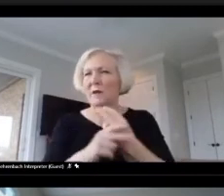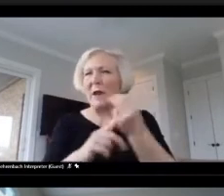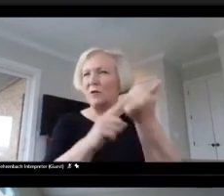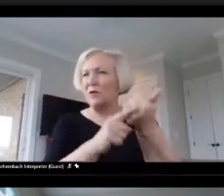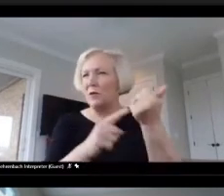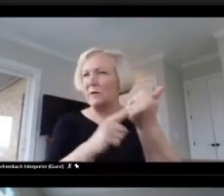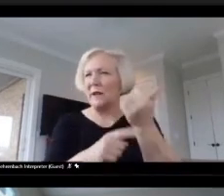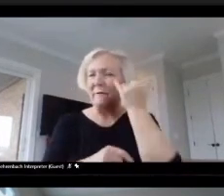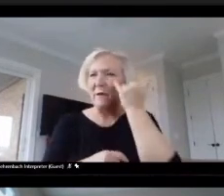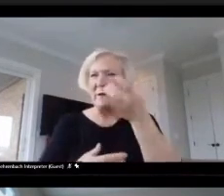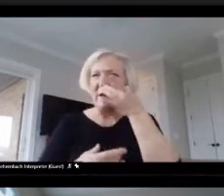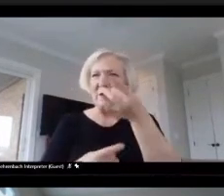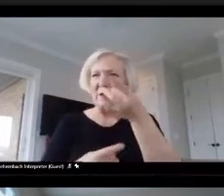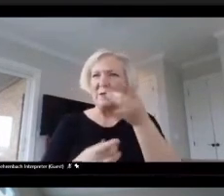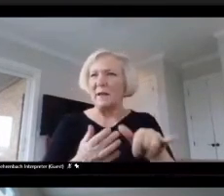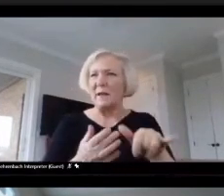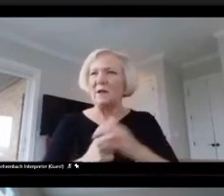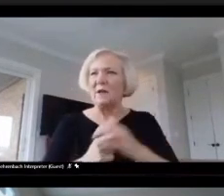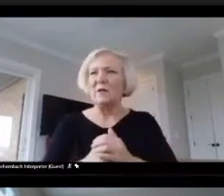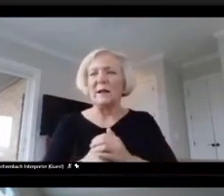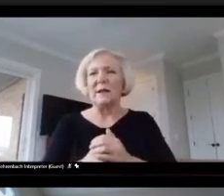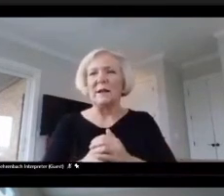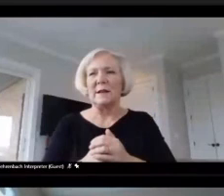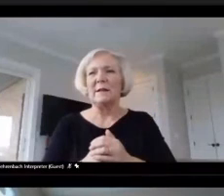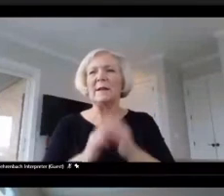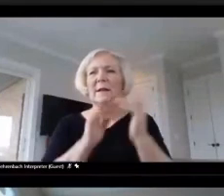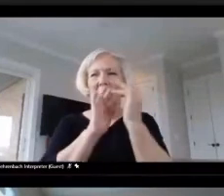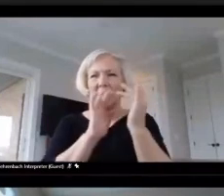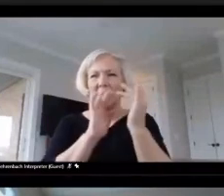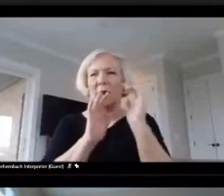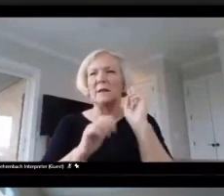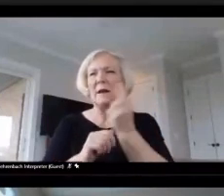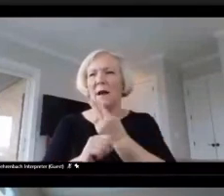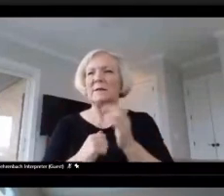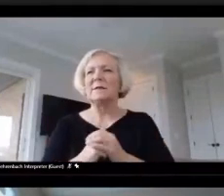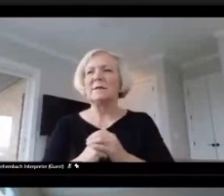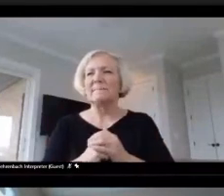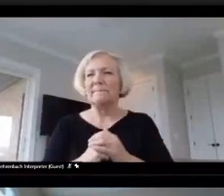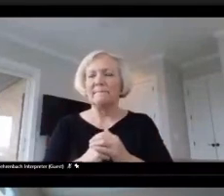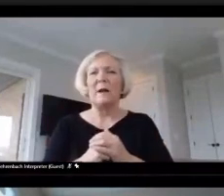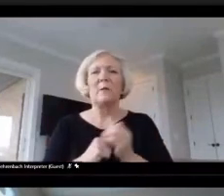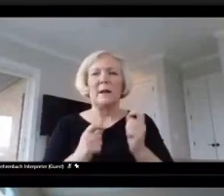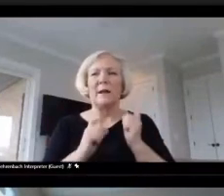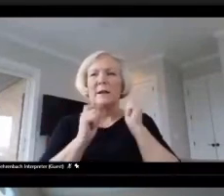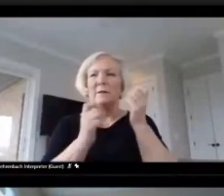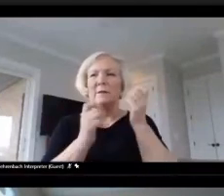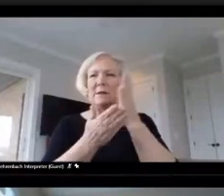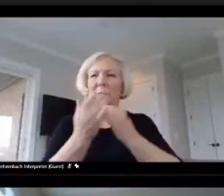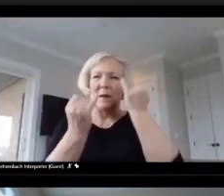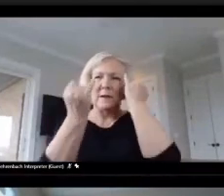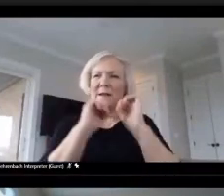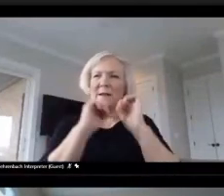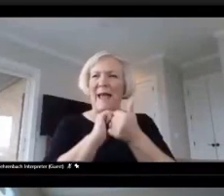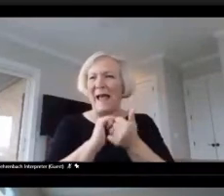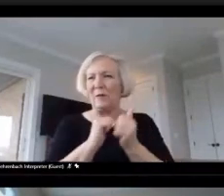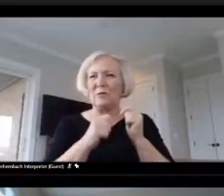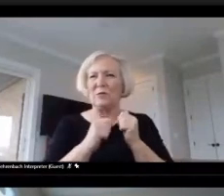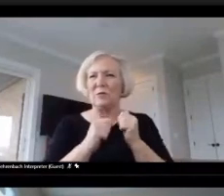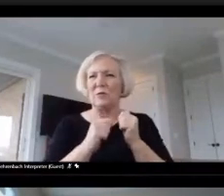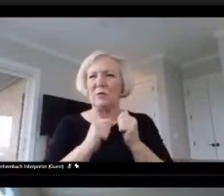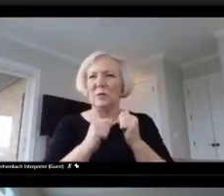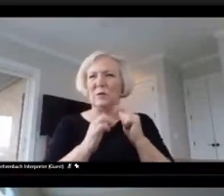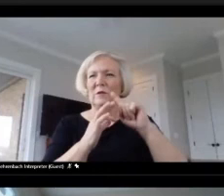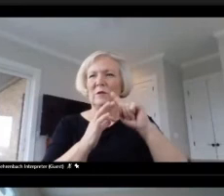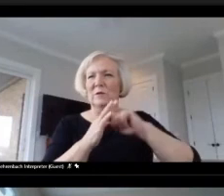you're interested in that, you can absolutely contact us at the network and we can give you some ideas of how to dip your toe into those resources as a